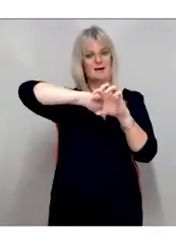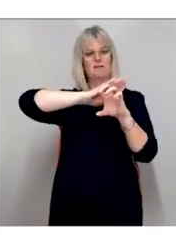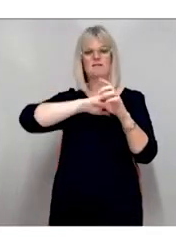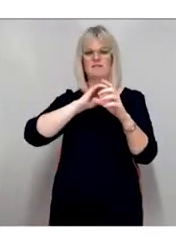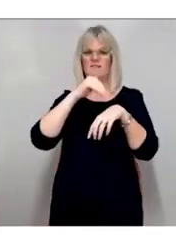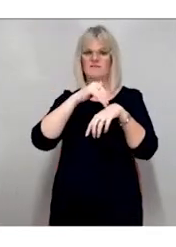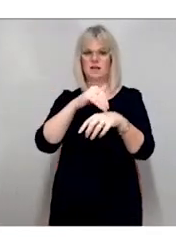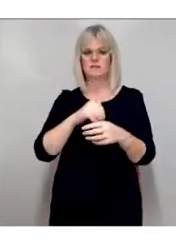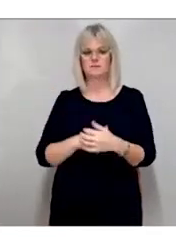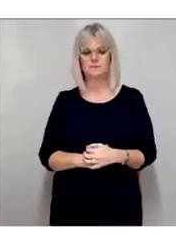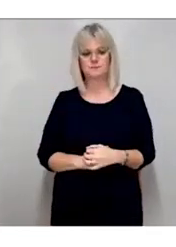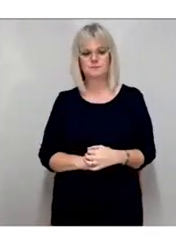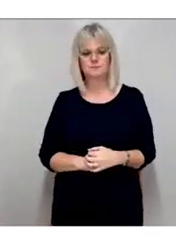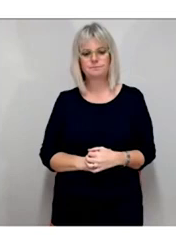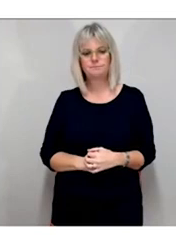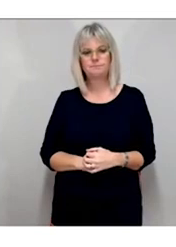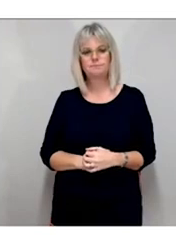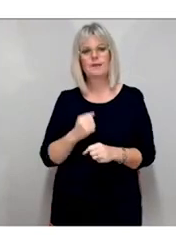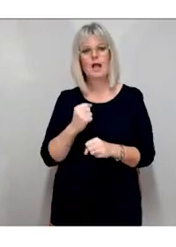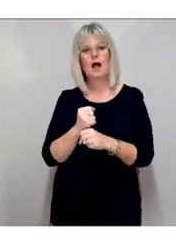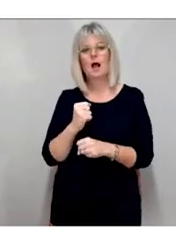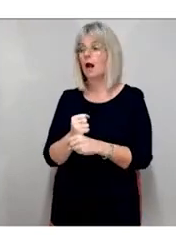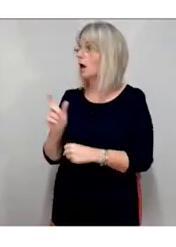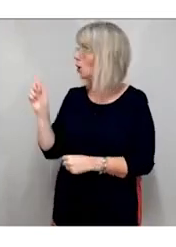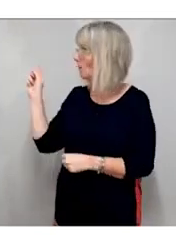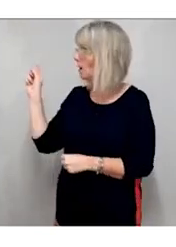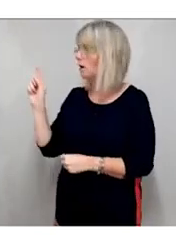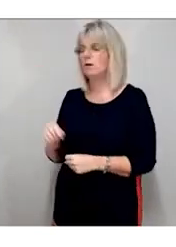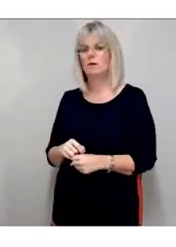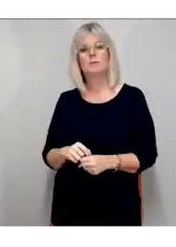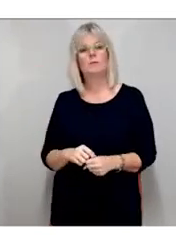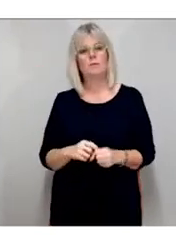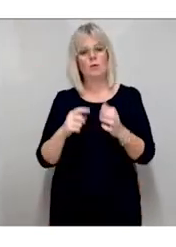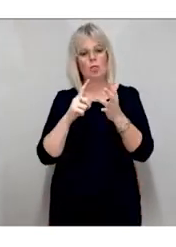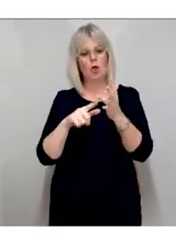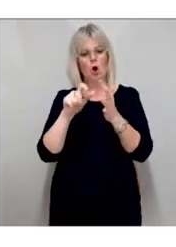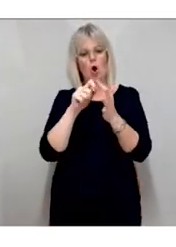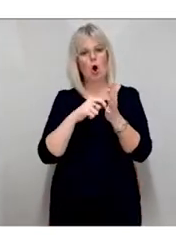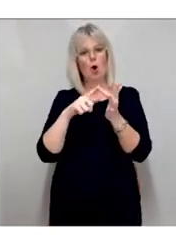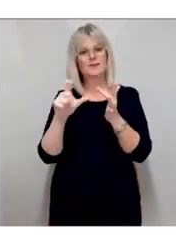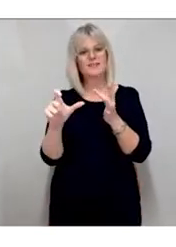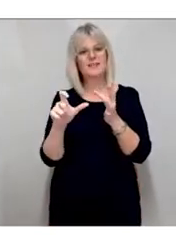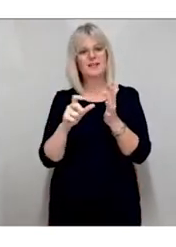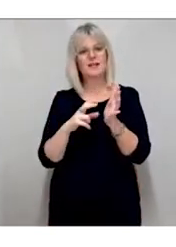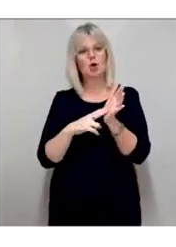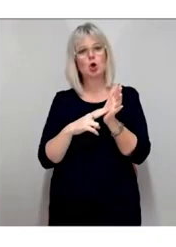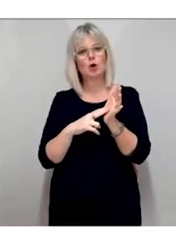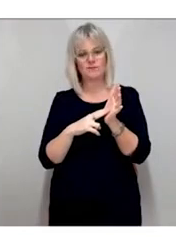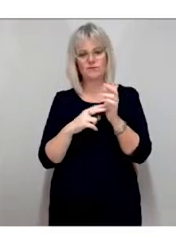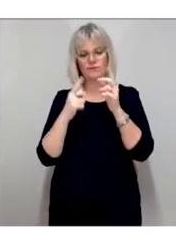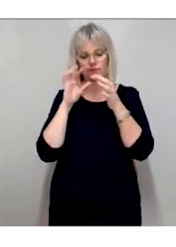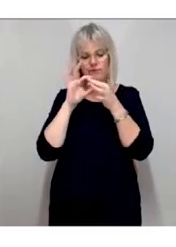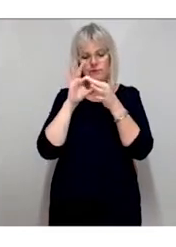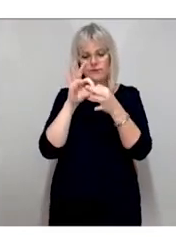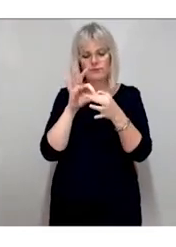Glaucoma is a condition that damages the optic nerve and causes loss of side vision in the early stages and central vision in the later